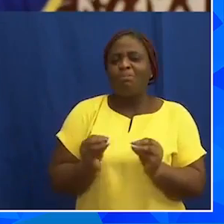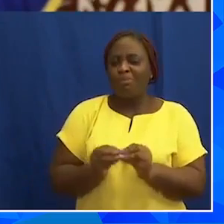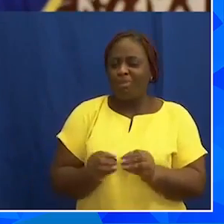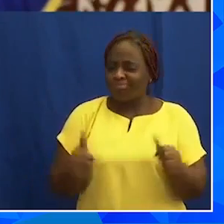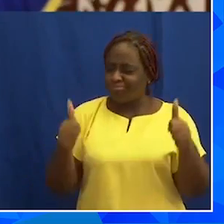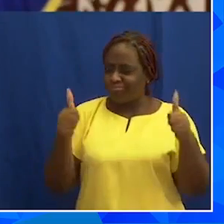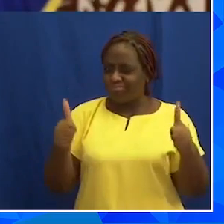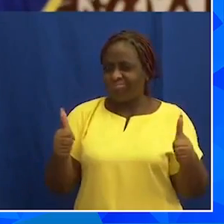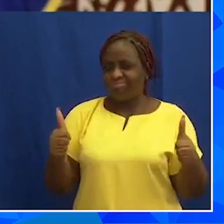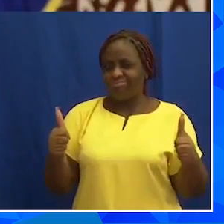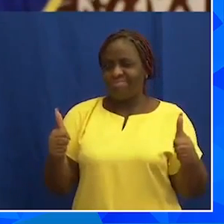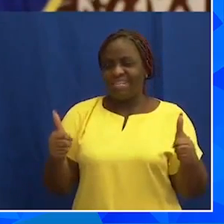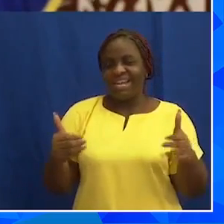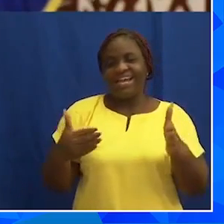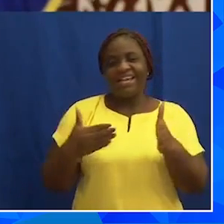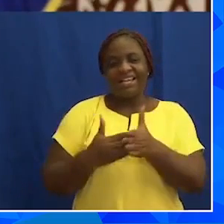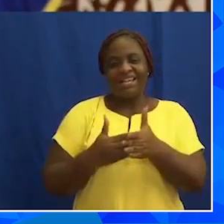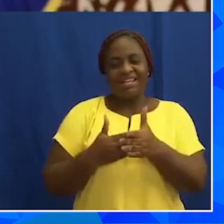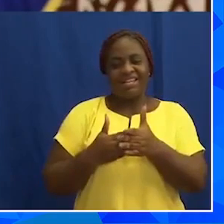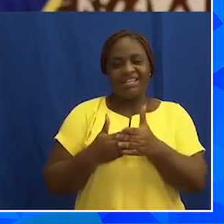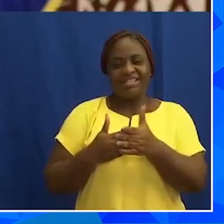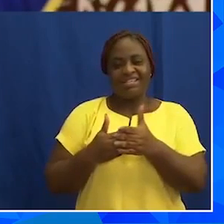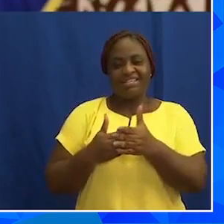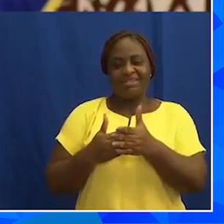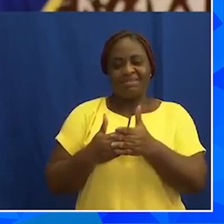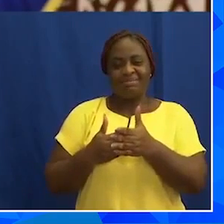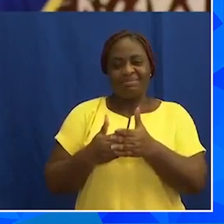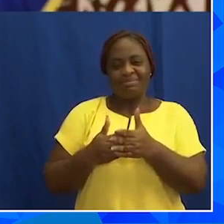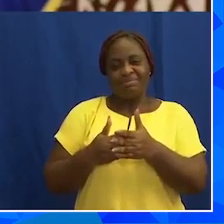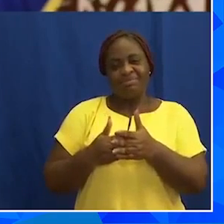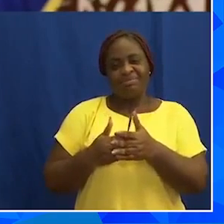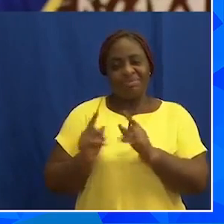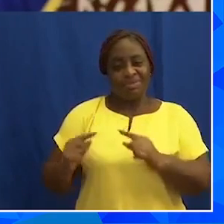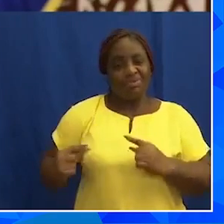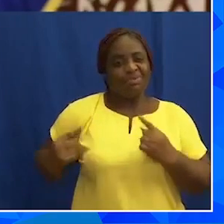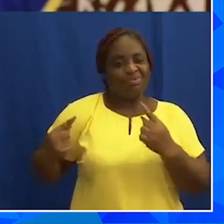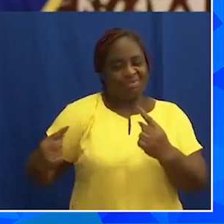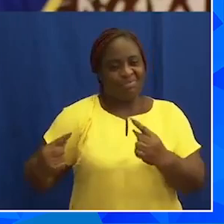against external vulnerabilities going forward.